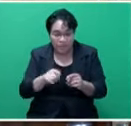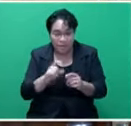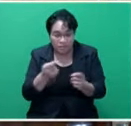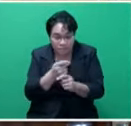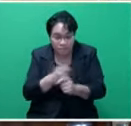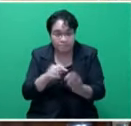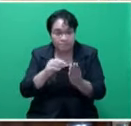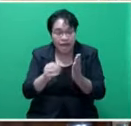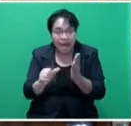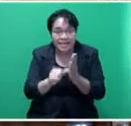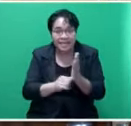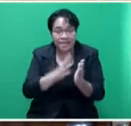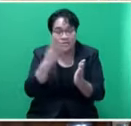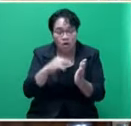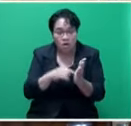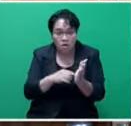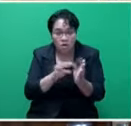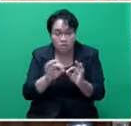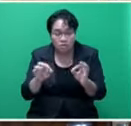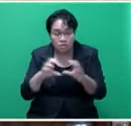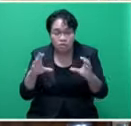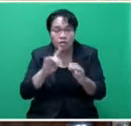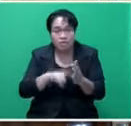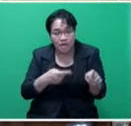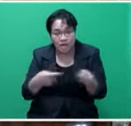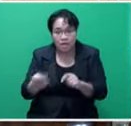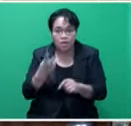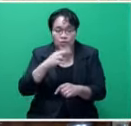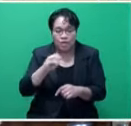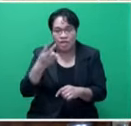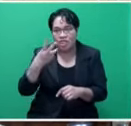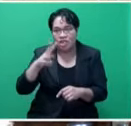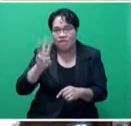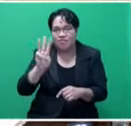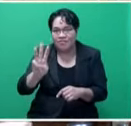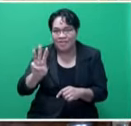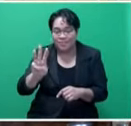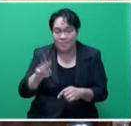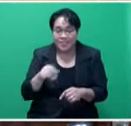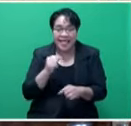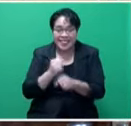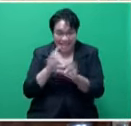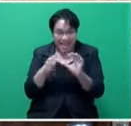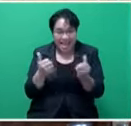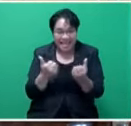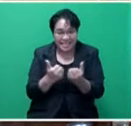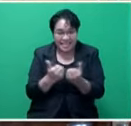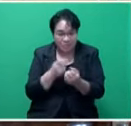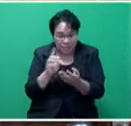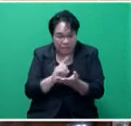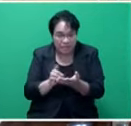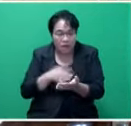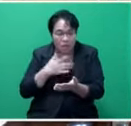4 of the Montreal Protocol, which entered into force on 1 January 2033. The Kigali Amendment, Mr. Speaker, says, is designed to